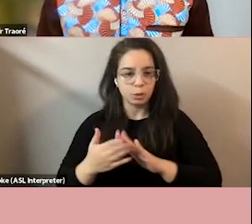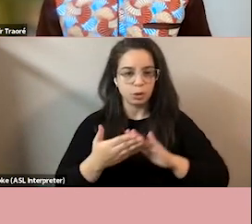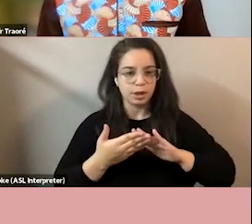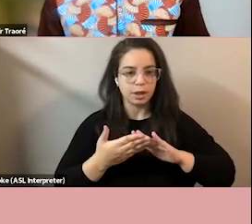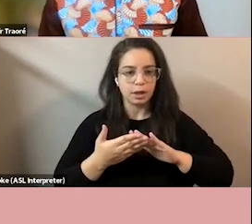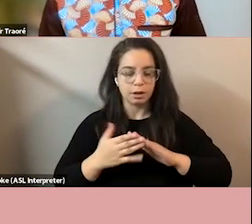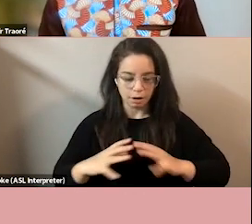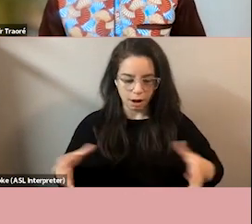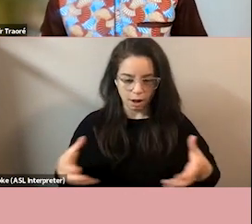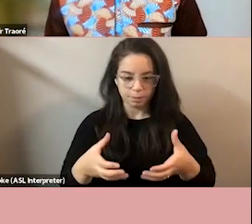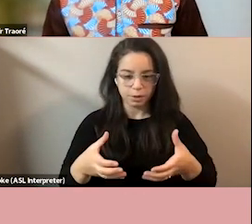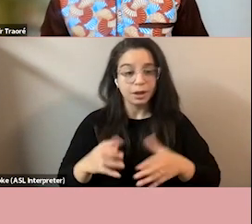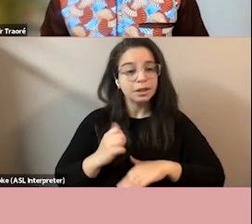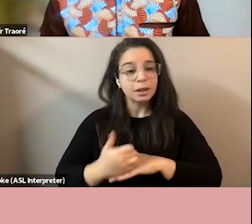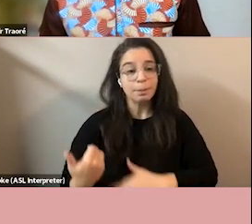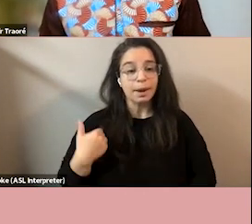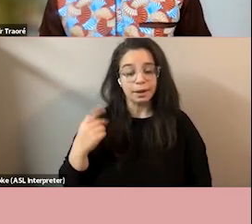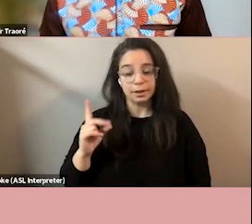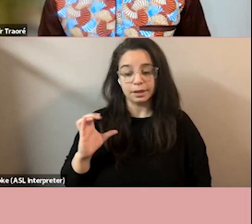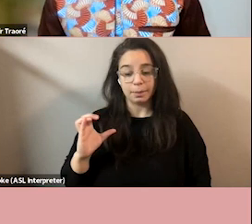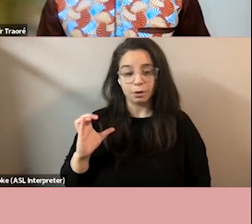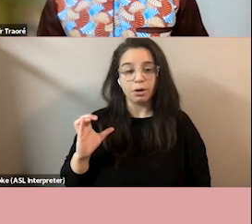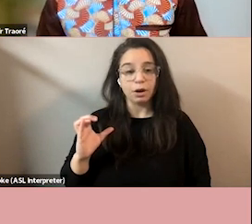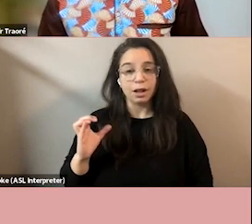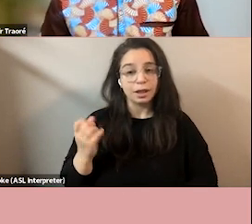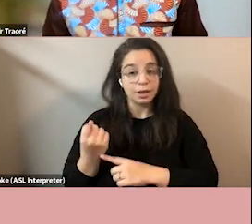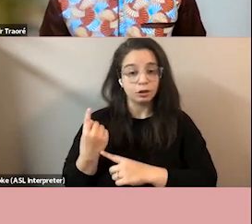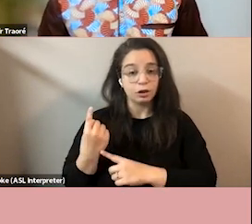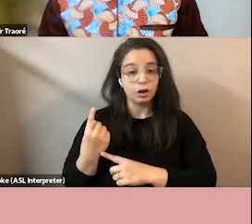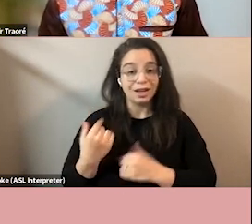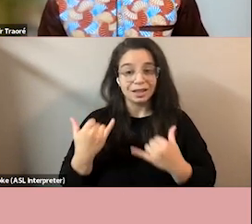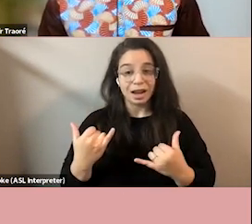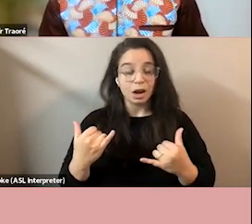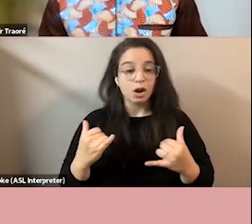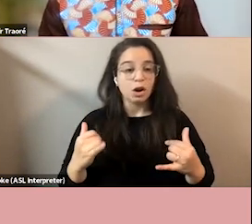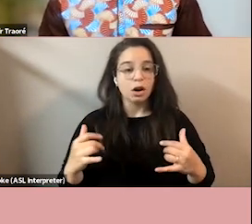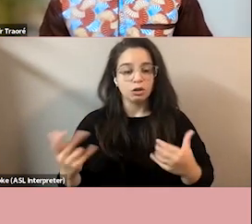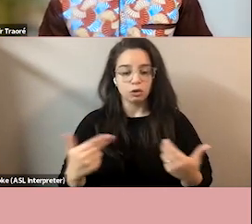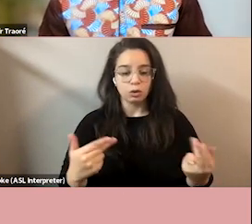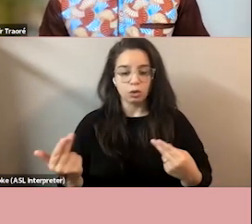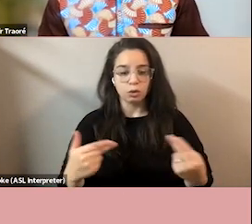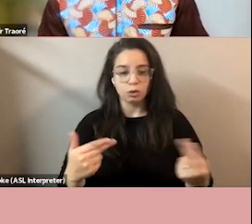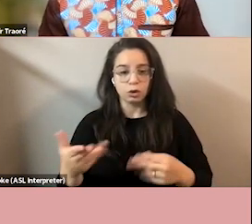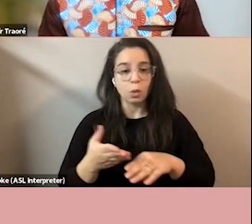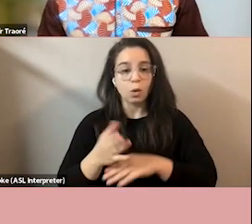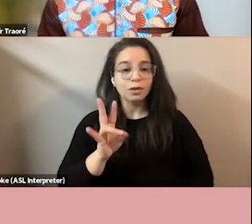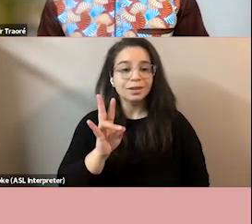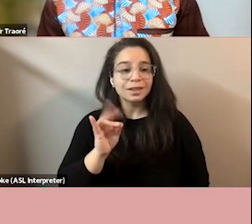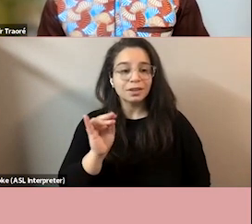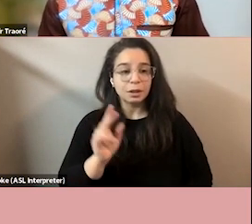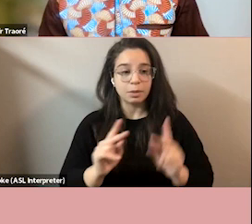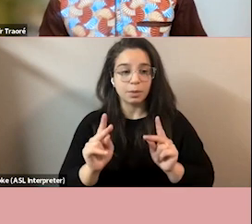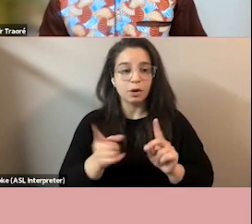december last year of which to date there are 70 grow and and growing number of people from across the three